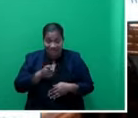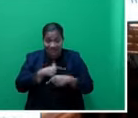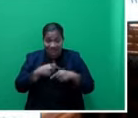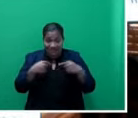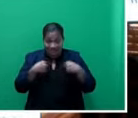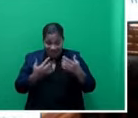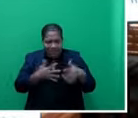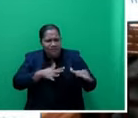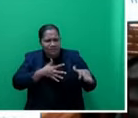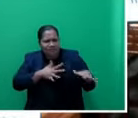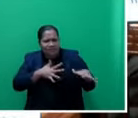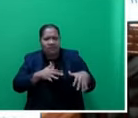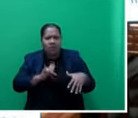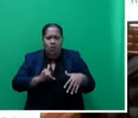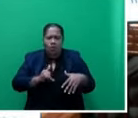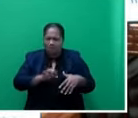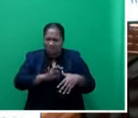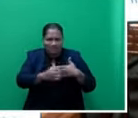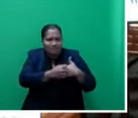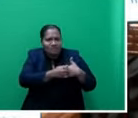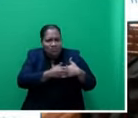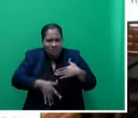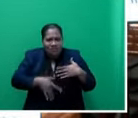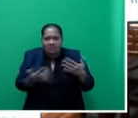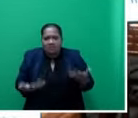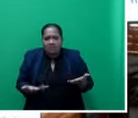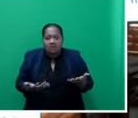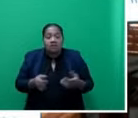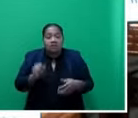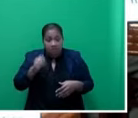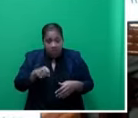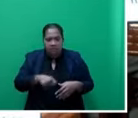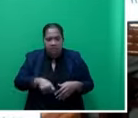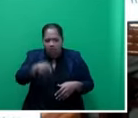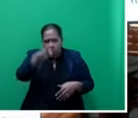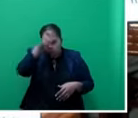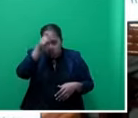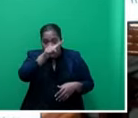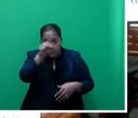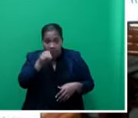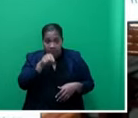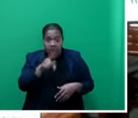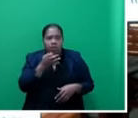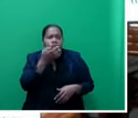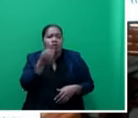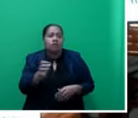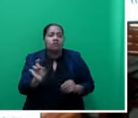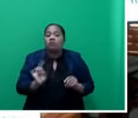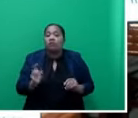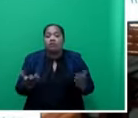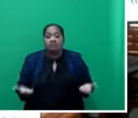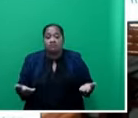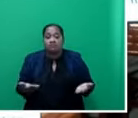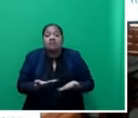state of fear, if we are insecure, of course, the question that we also need to ask is, how will we